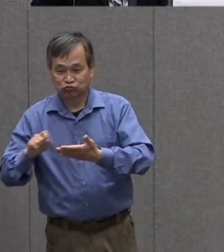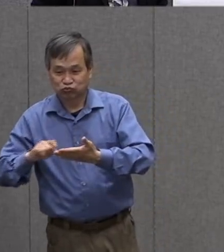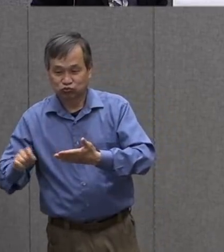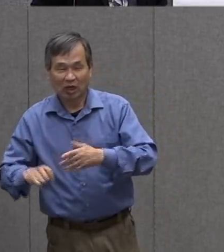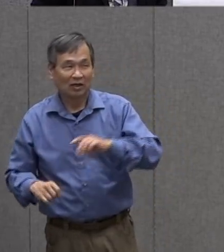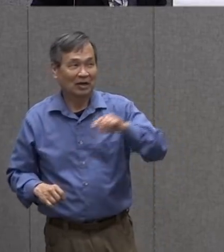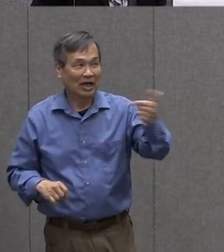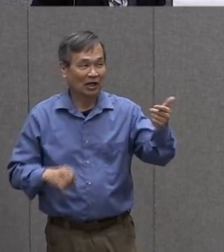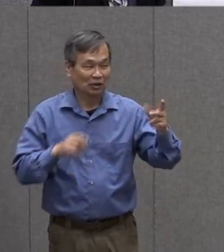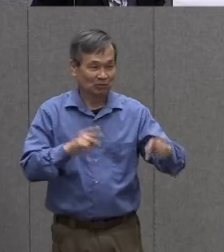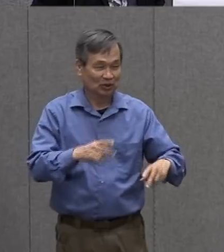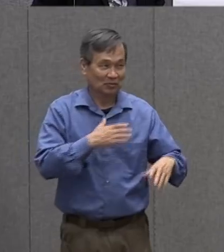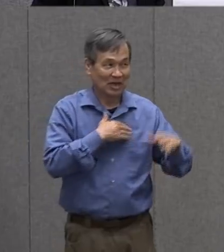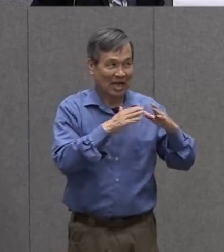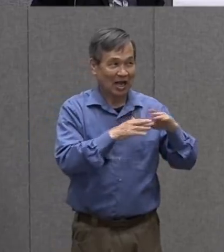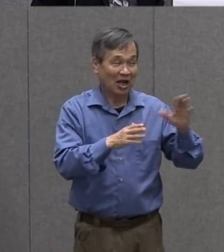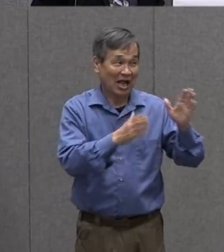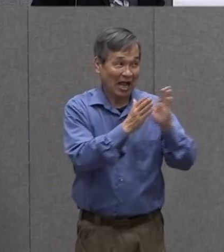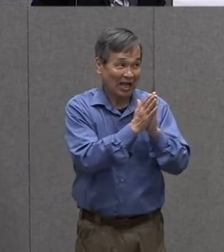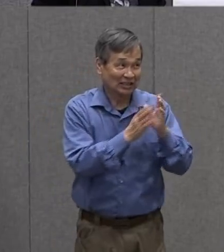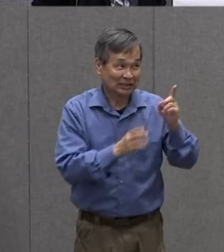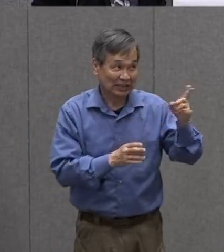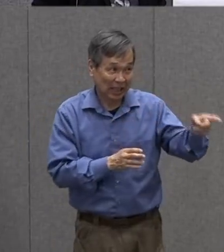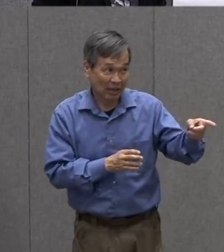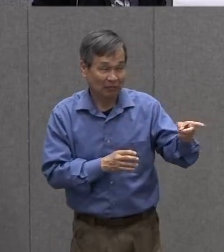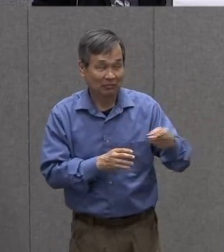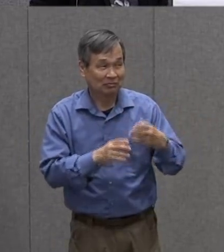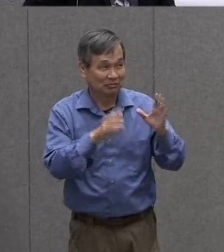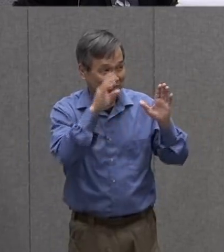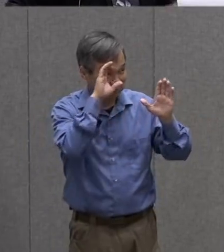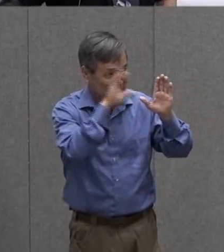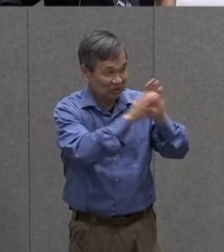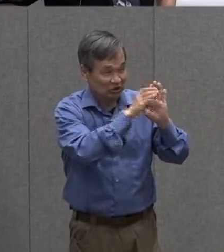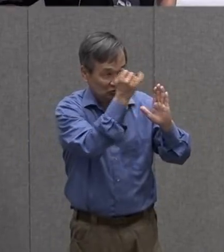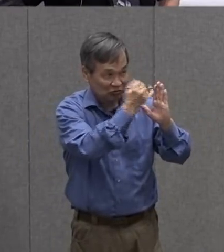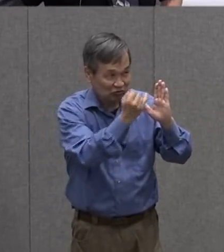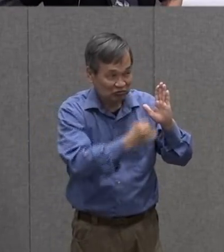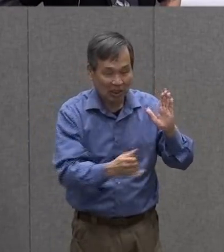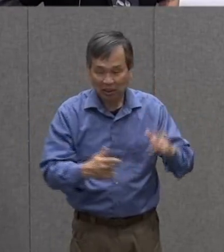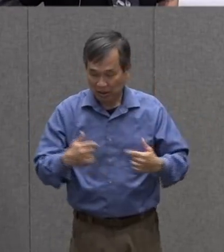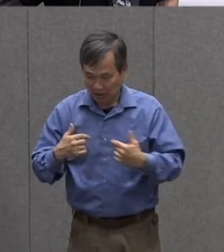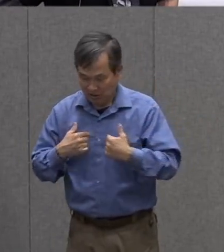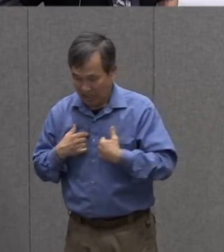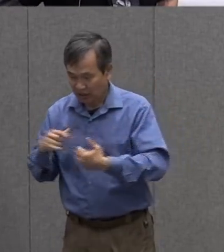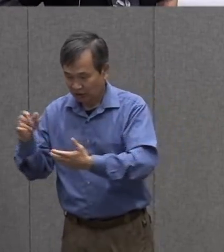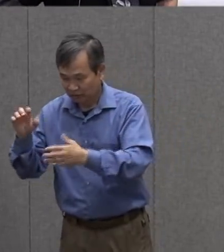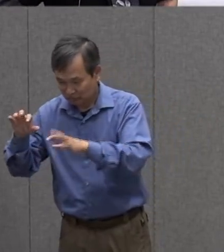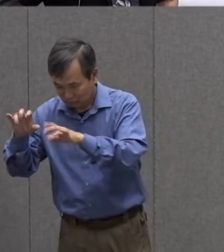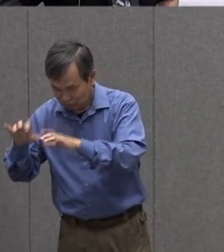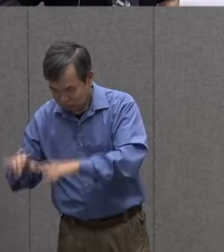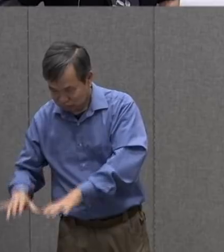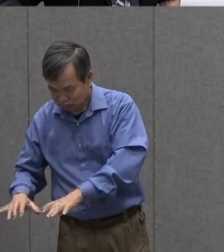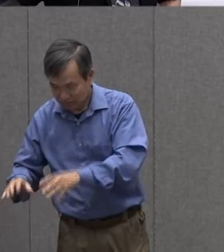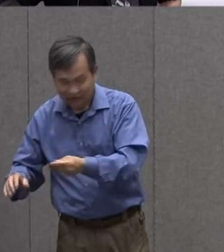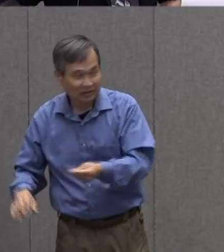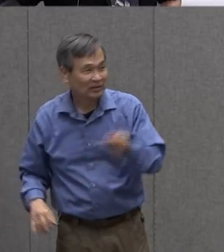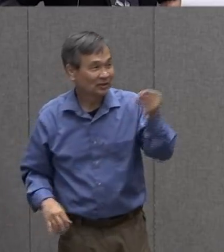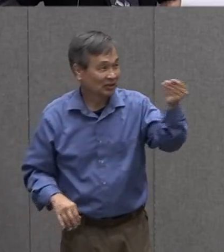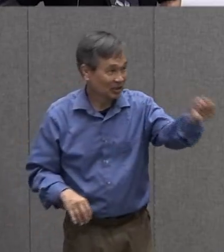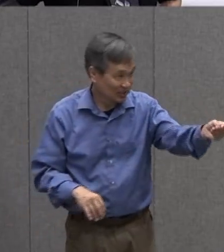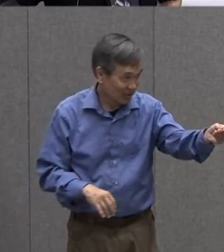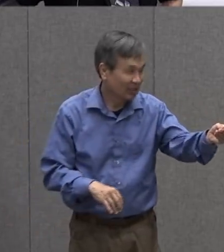words. So I would probably write the words and then give it to somebody in my household to let them do the